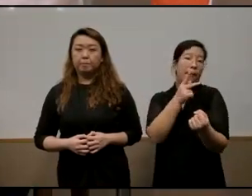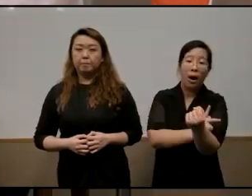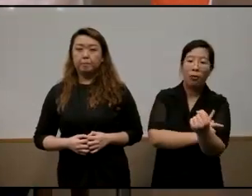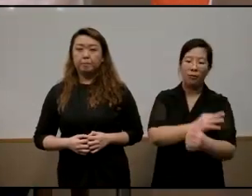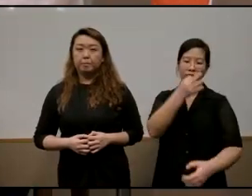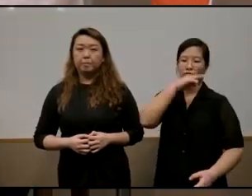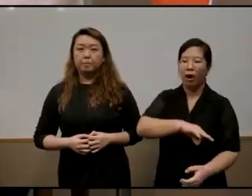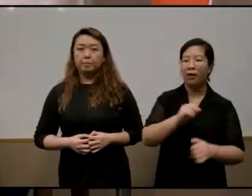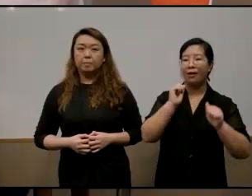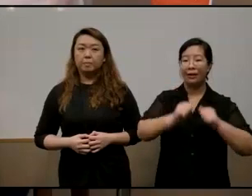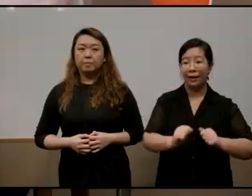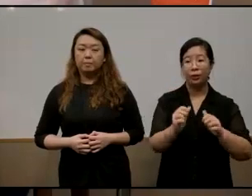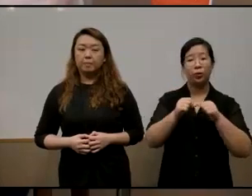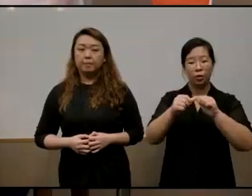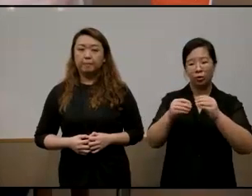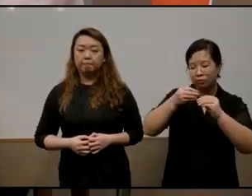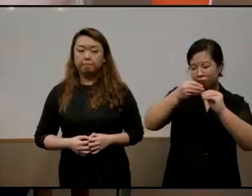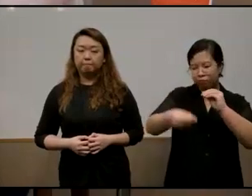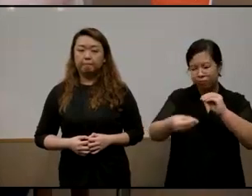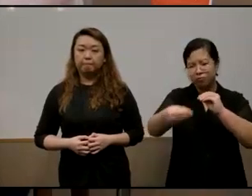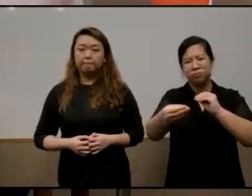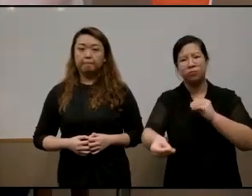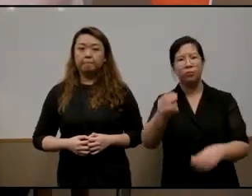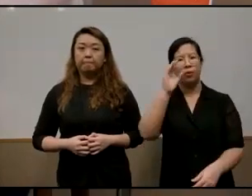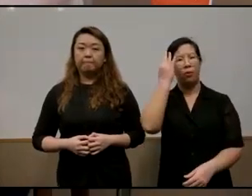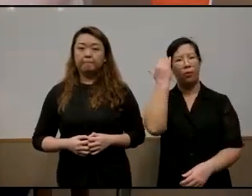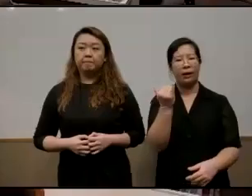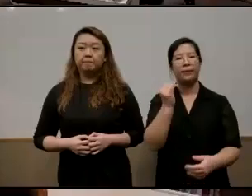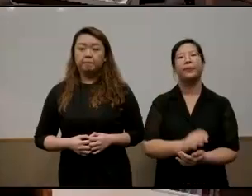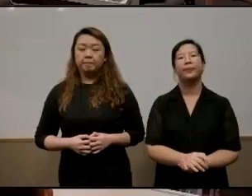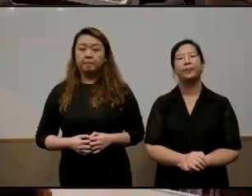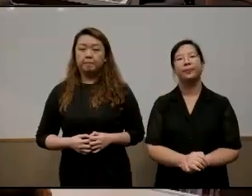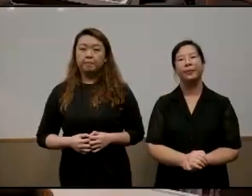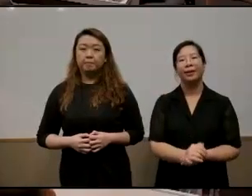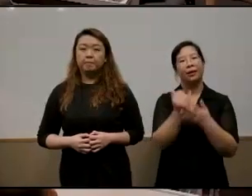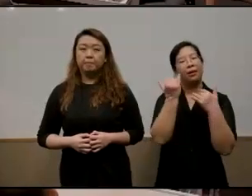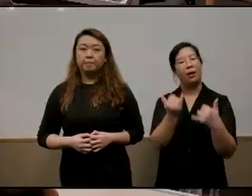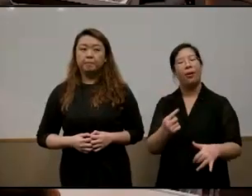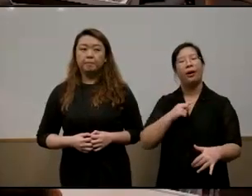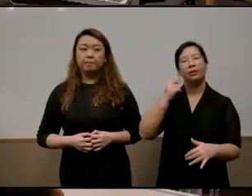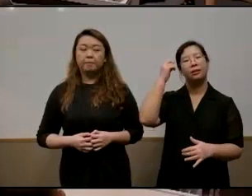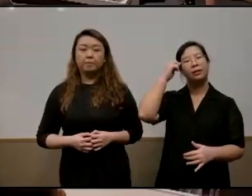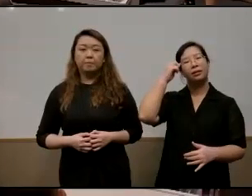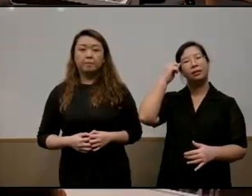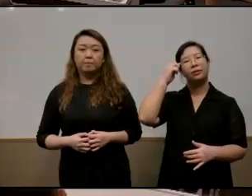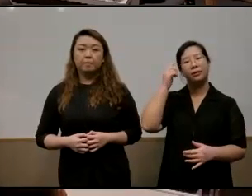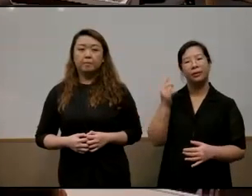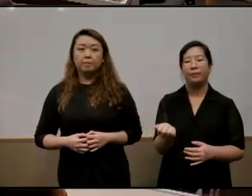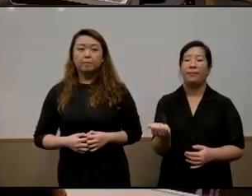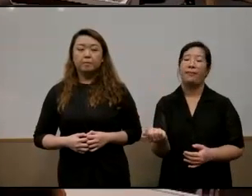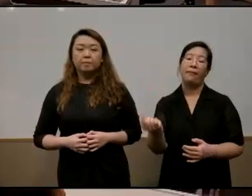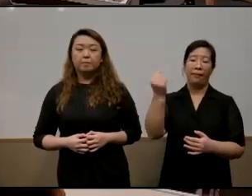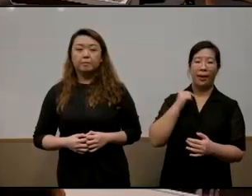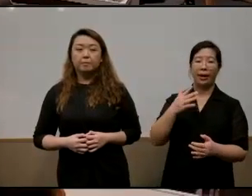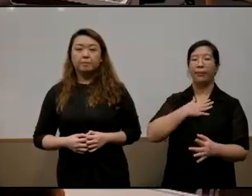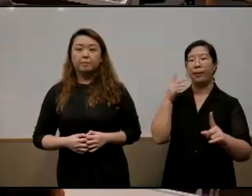power and privilege um now i think uh uh back to my point